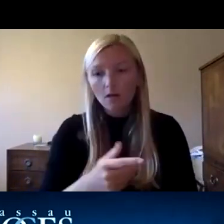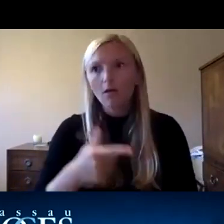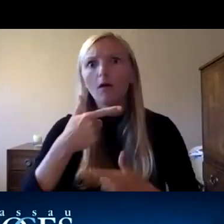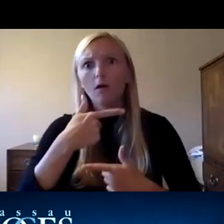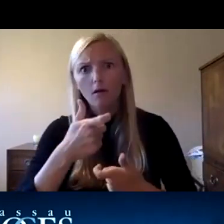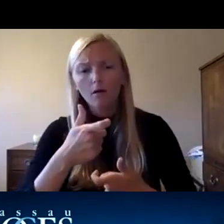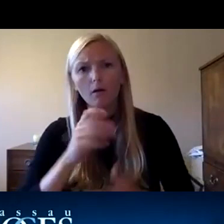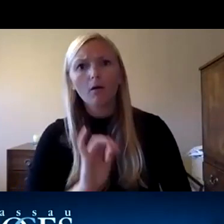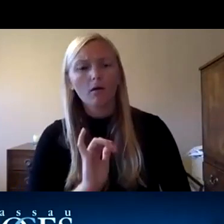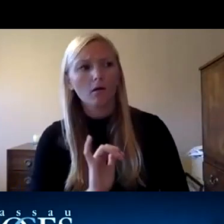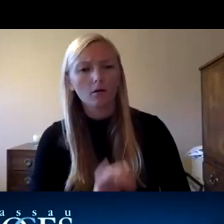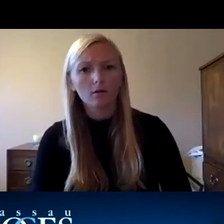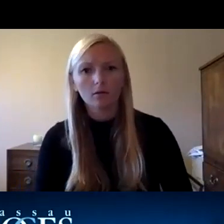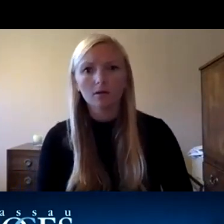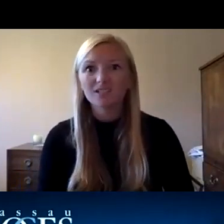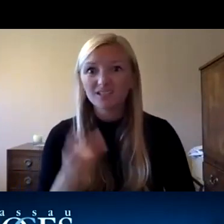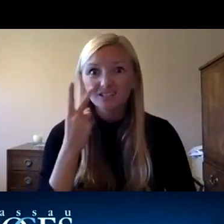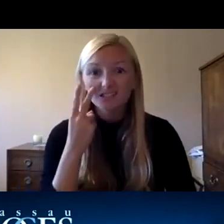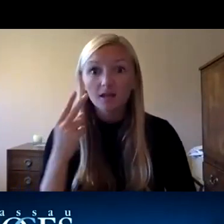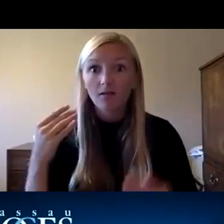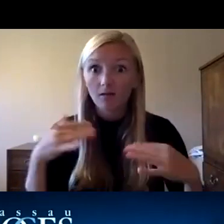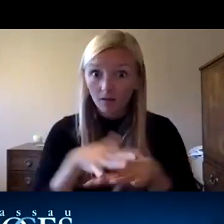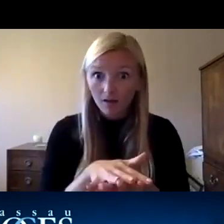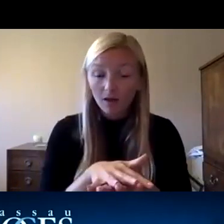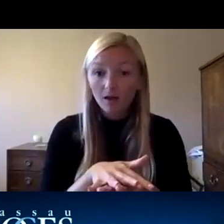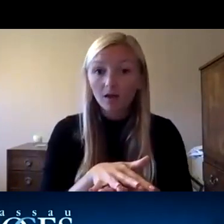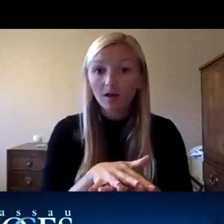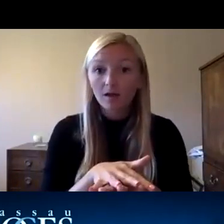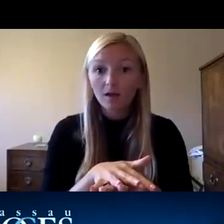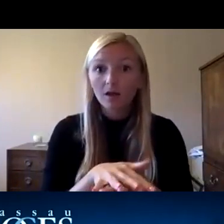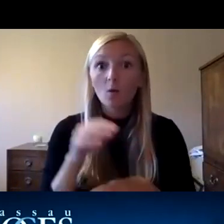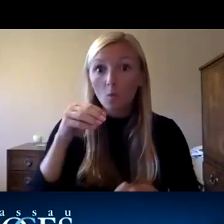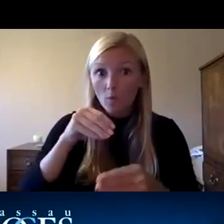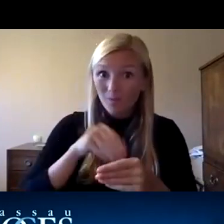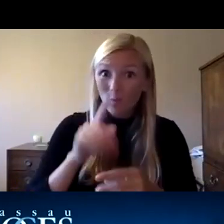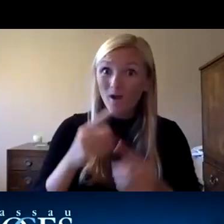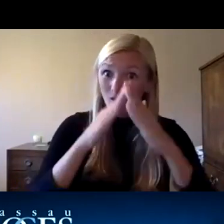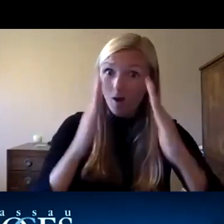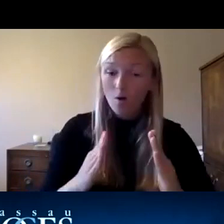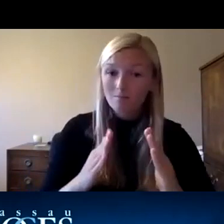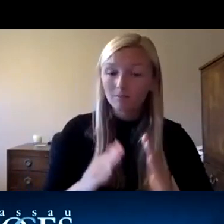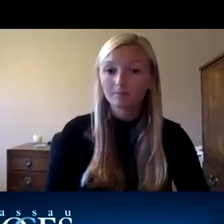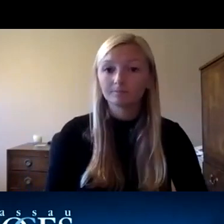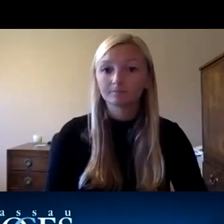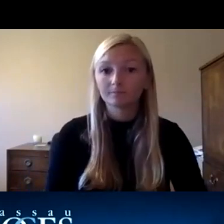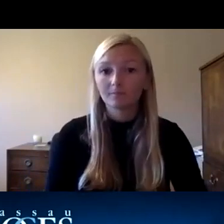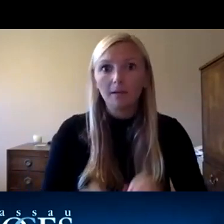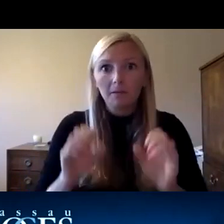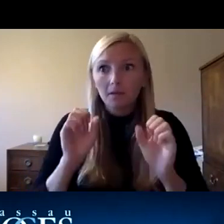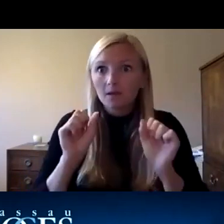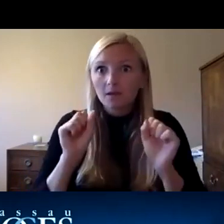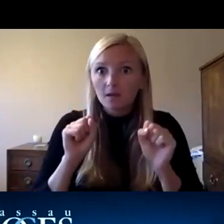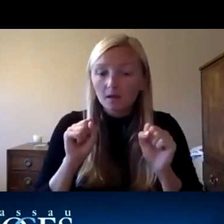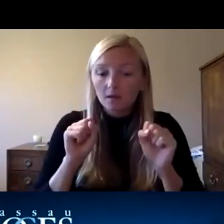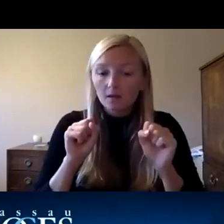-generational cross-generational overlap within one household and you know can that be mimicked